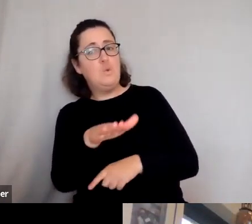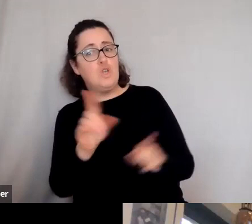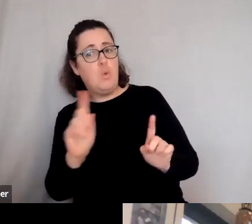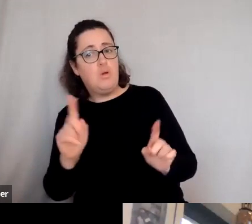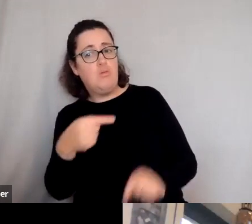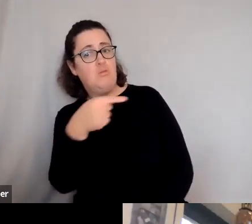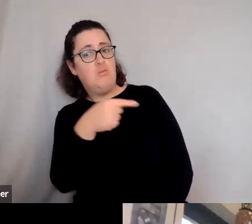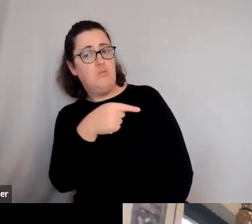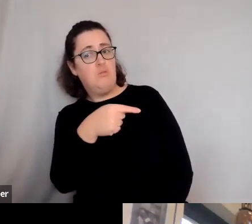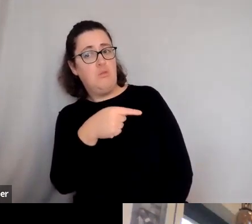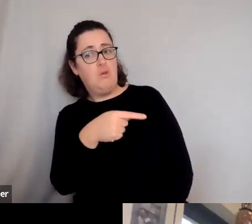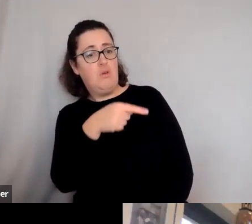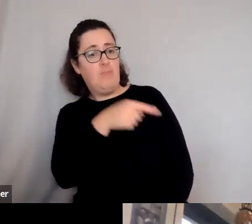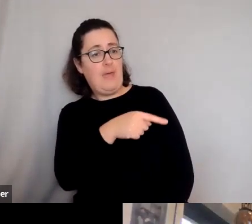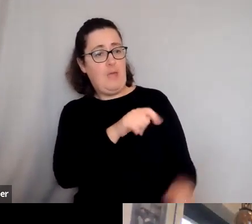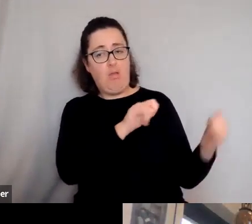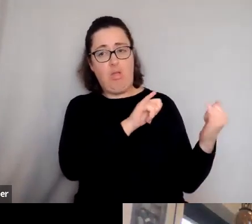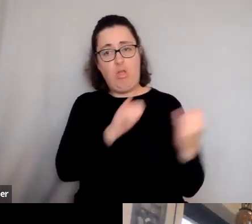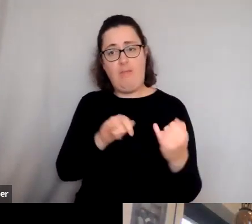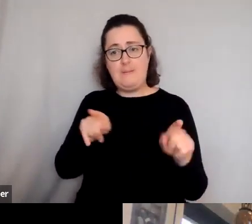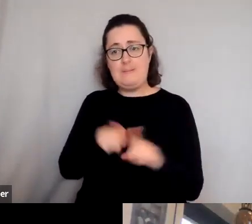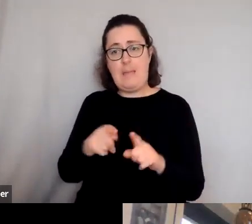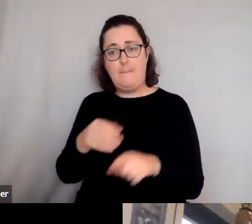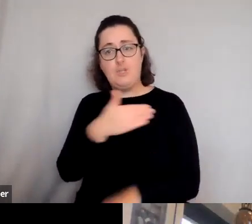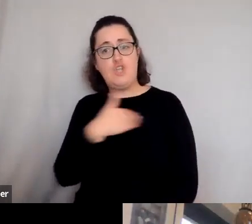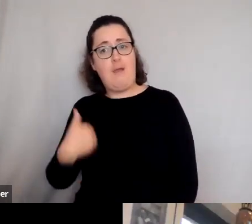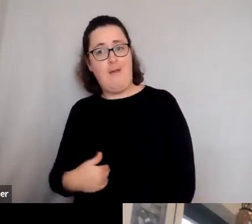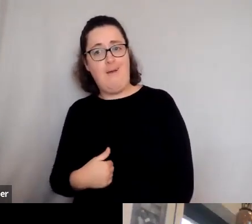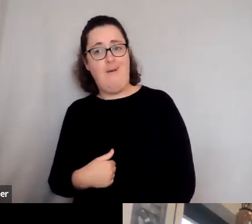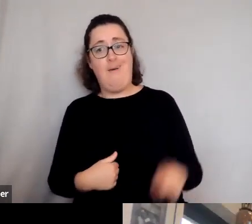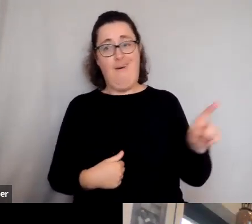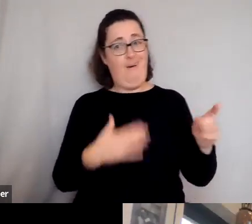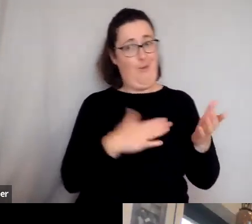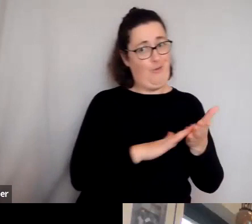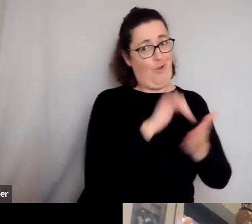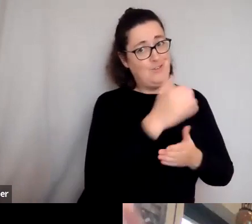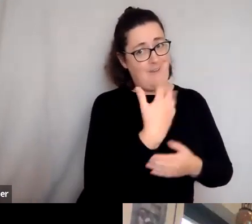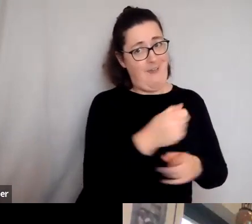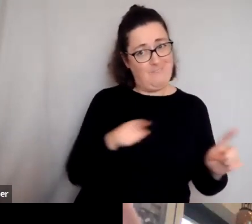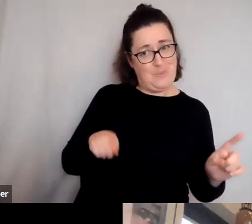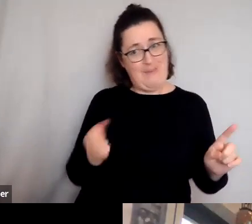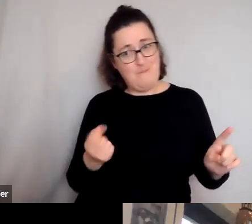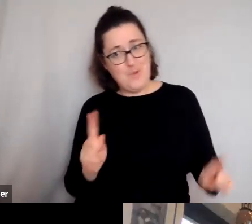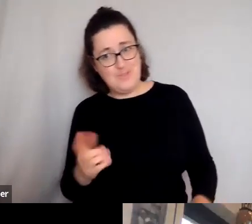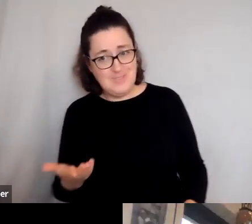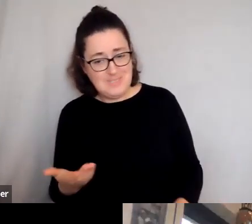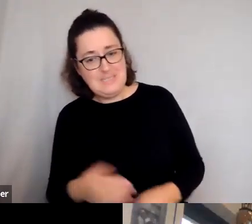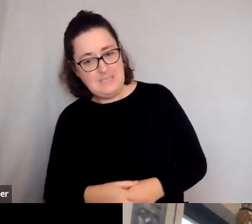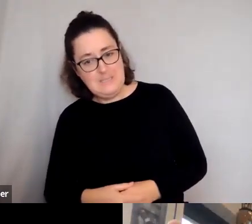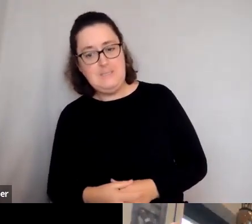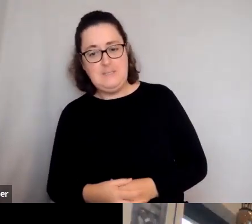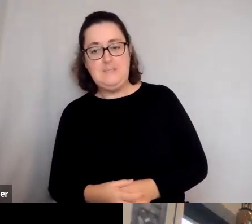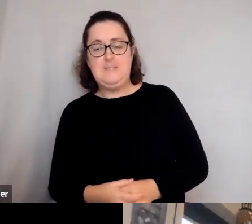Americans will end up doing that to China? Saying, oh, we've got a culture. So I think it's an